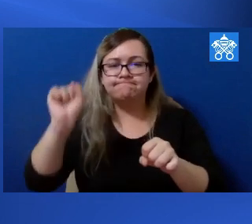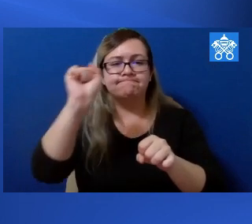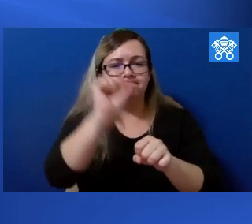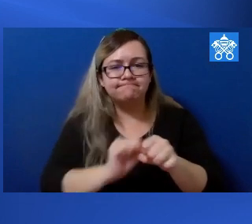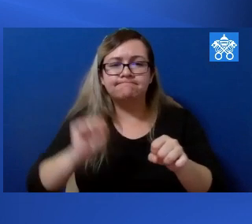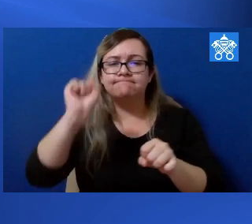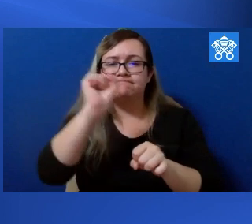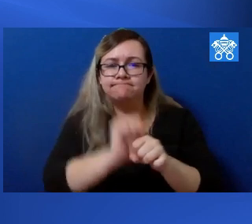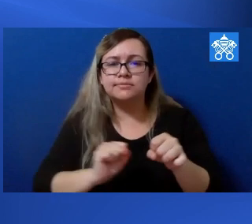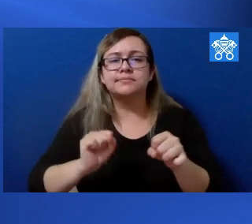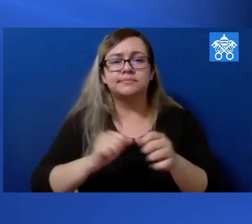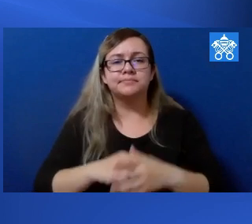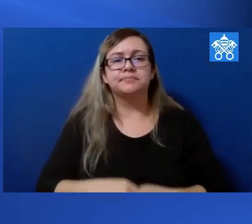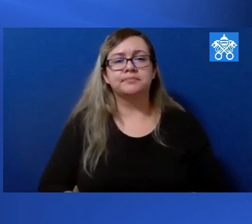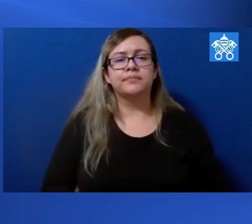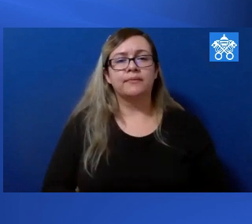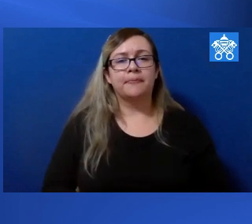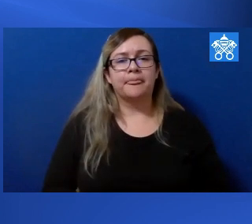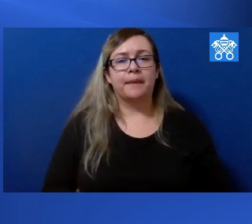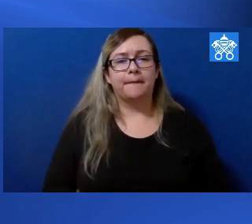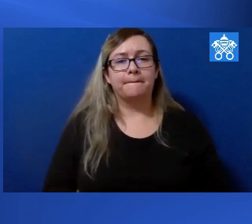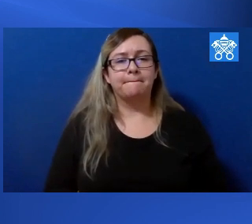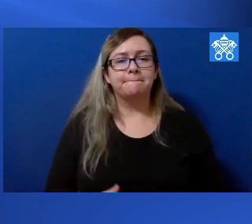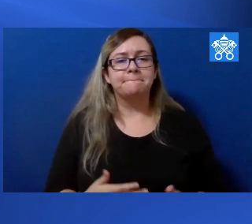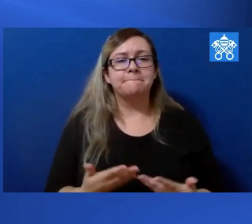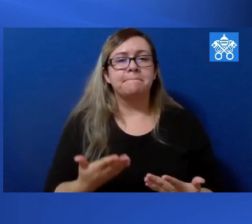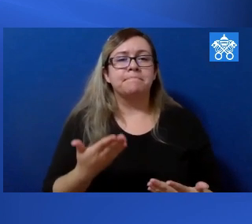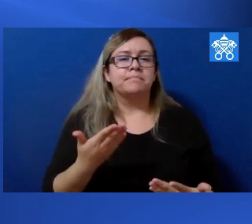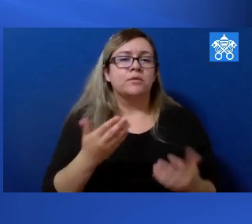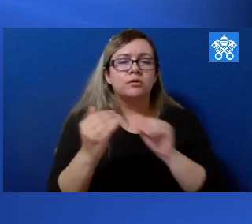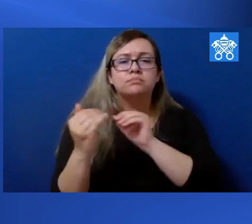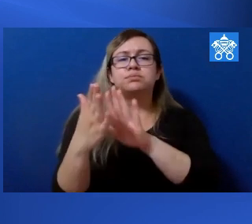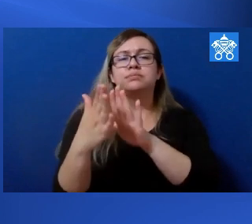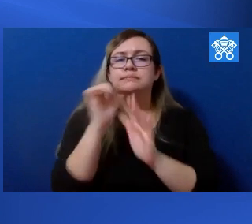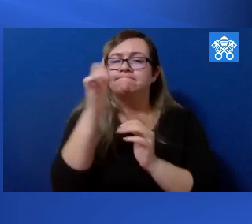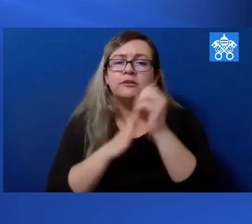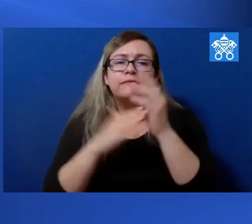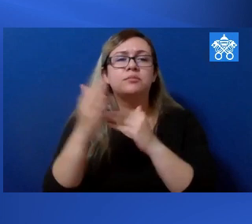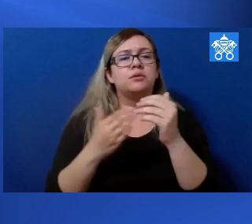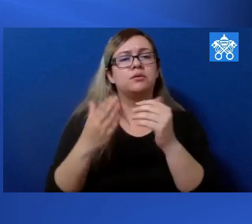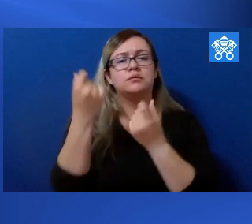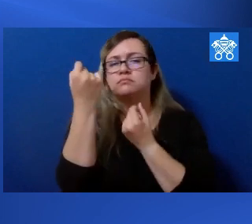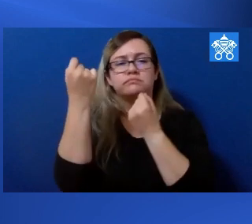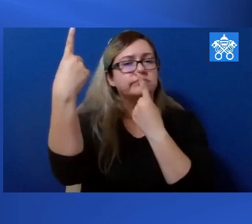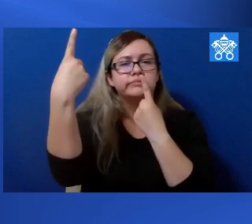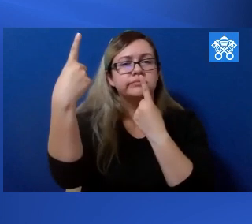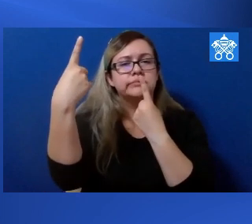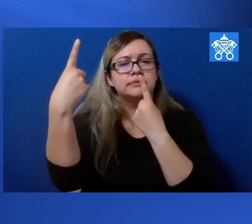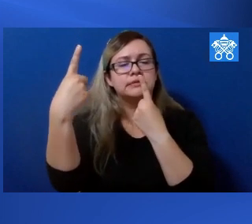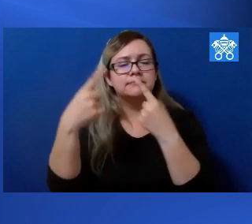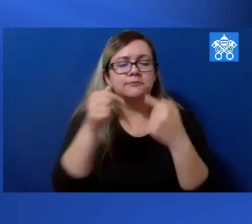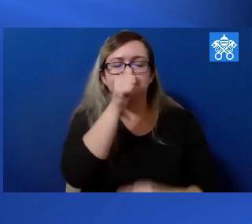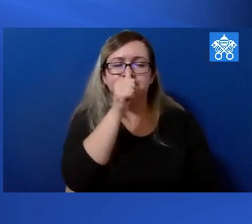who keep on working committedly, putting up with discomfort and perhaps with misunderstanding, to those who